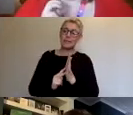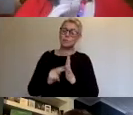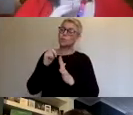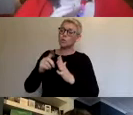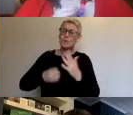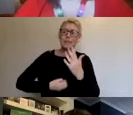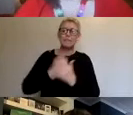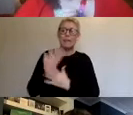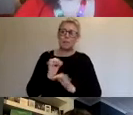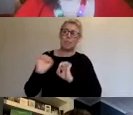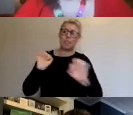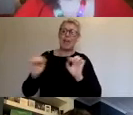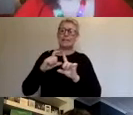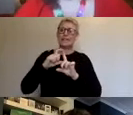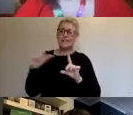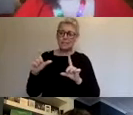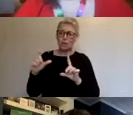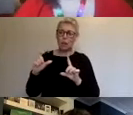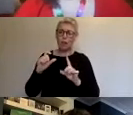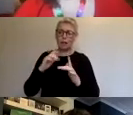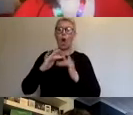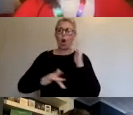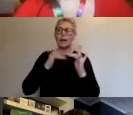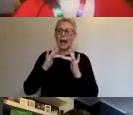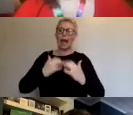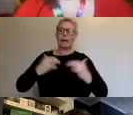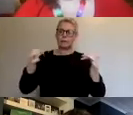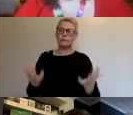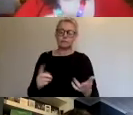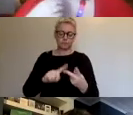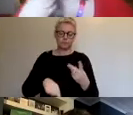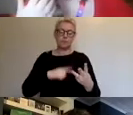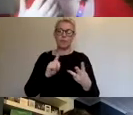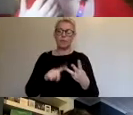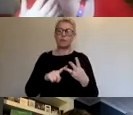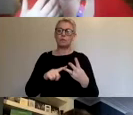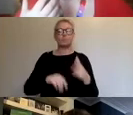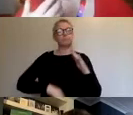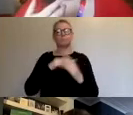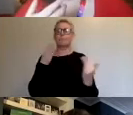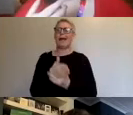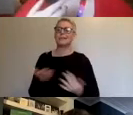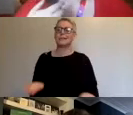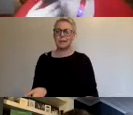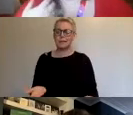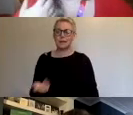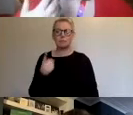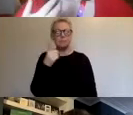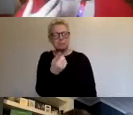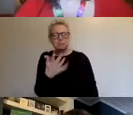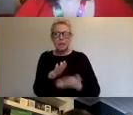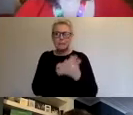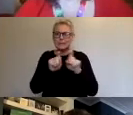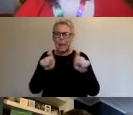And the third was to be as accessible as possible. So we thought a lot about how we could support the network to do captioning and